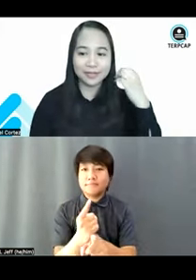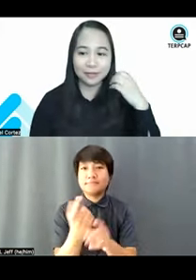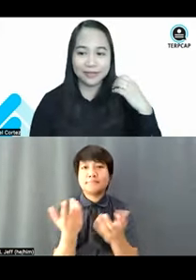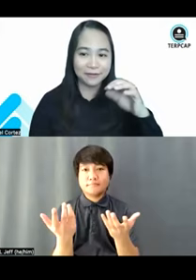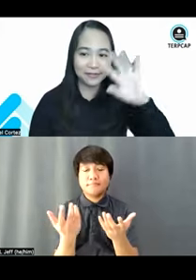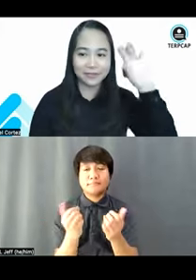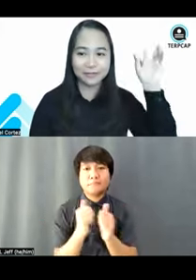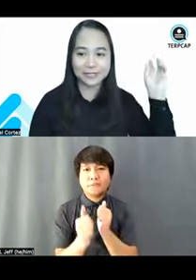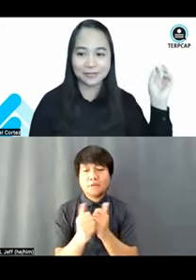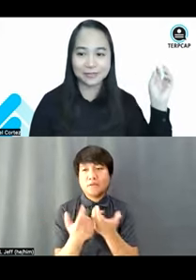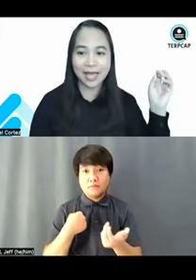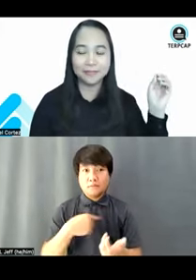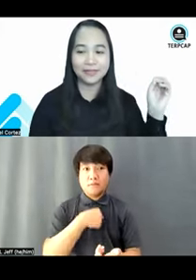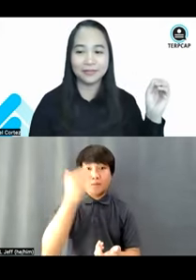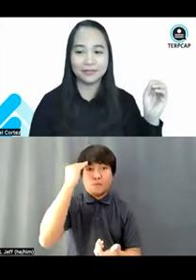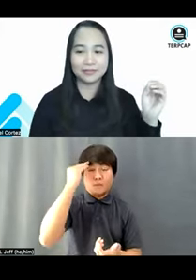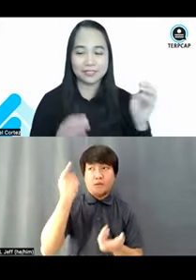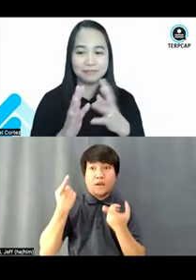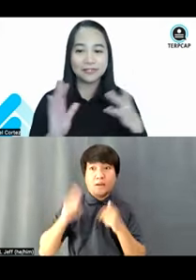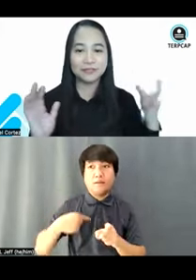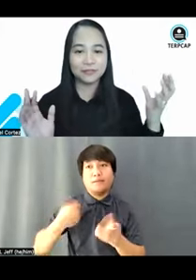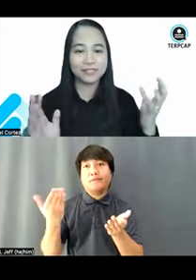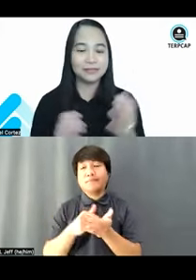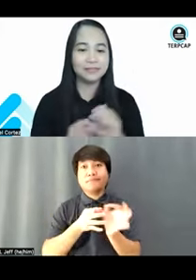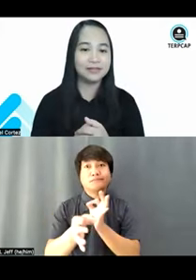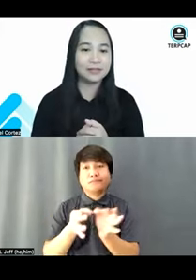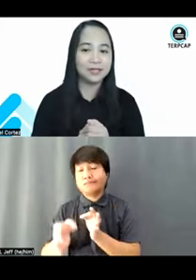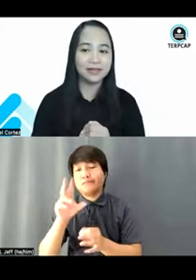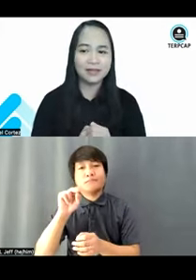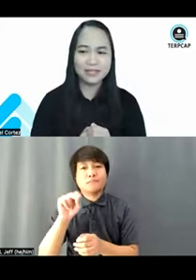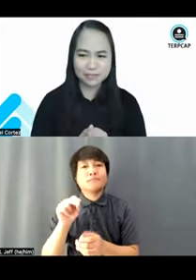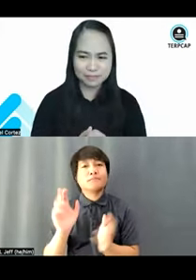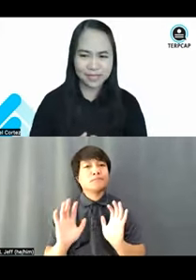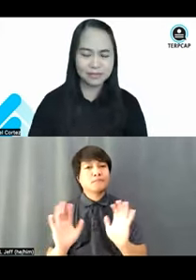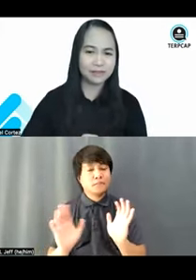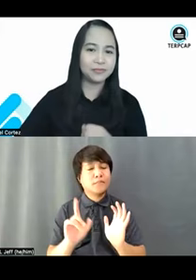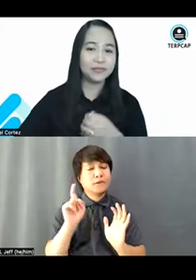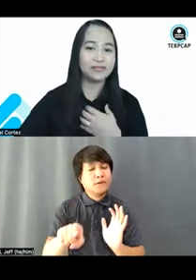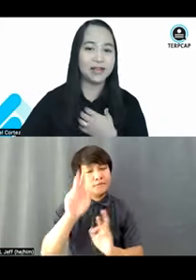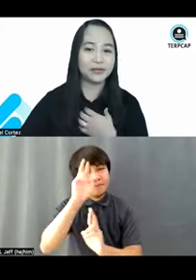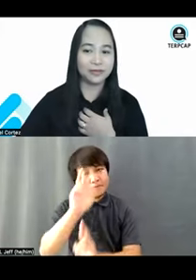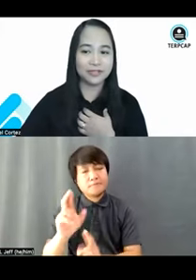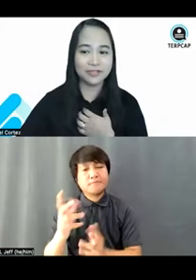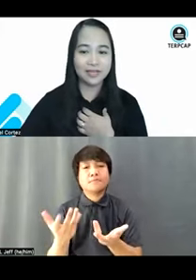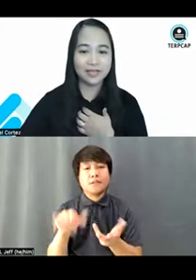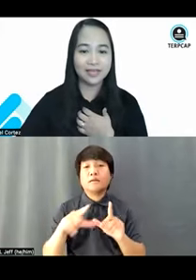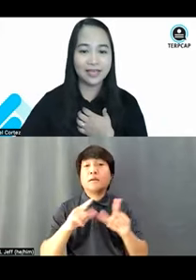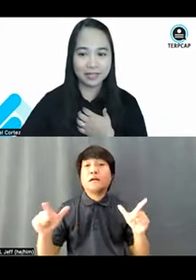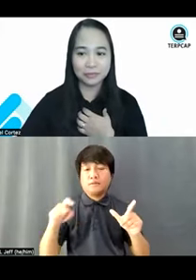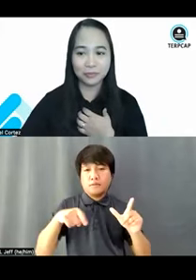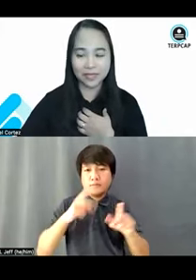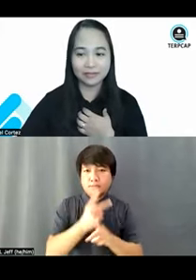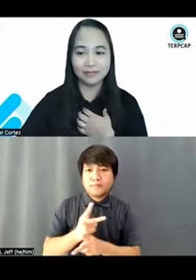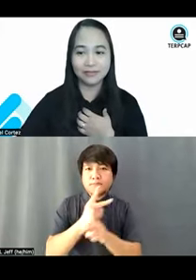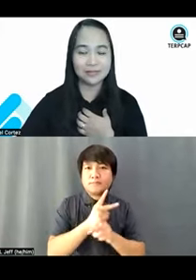familiar with everything, what's happening, you know, it's spectrum of disability. But just being mindful with our language can